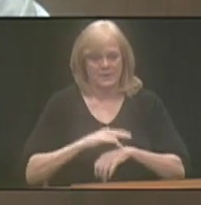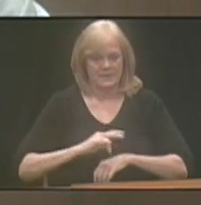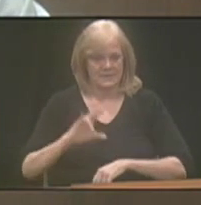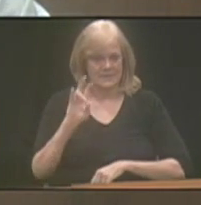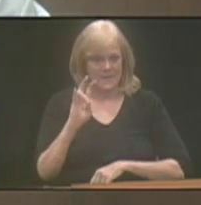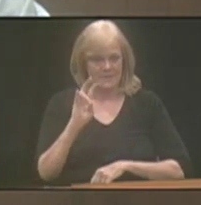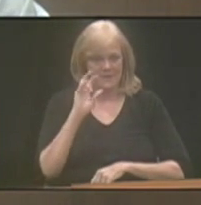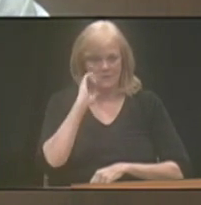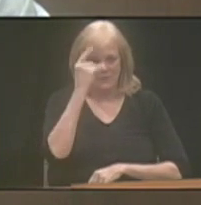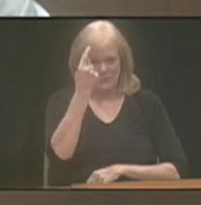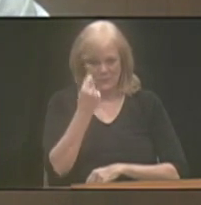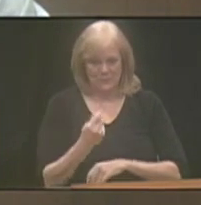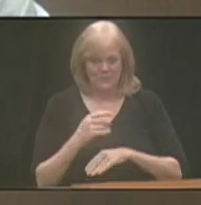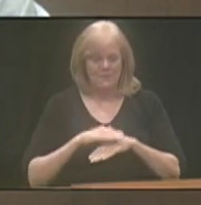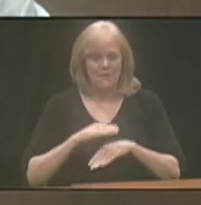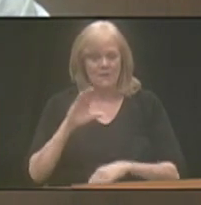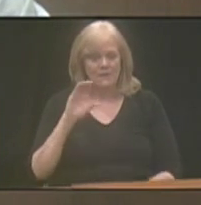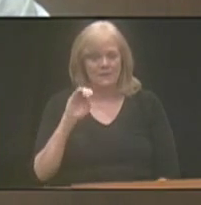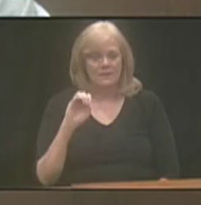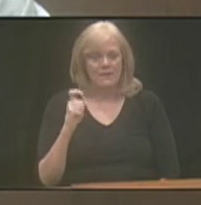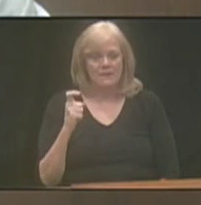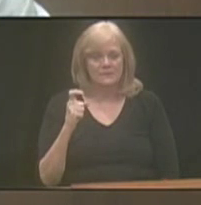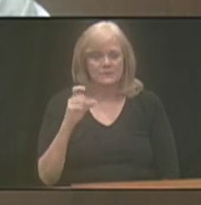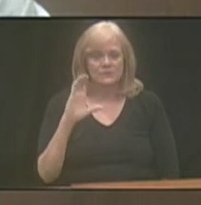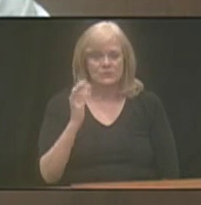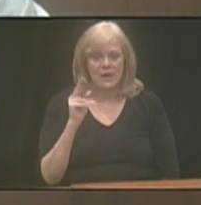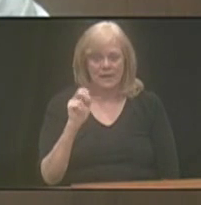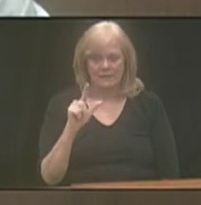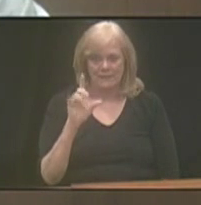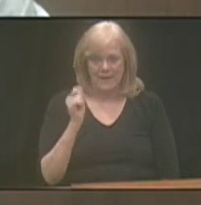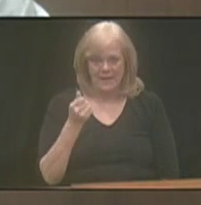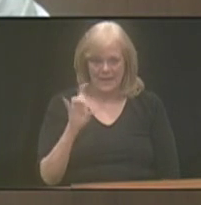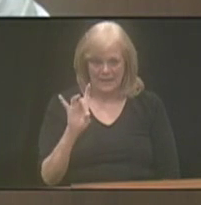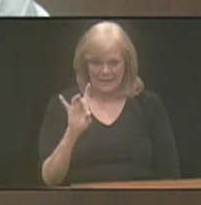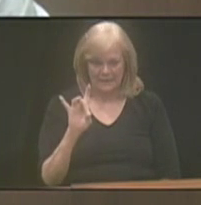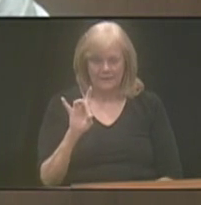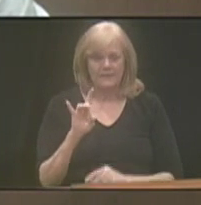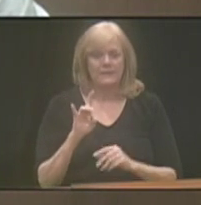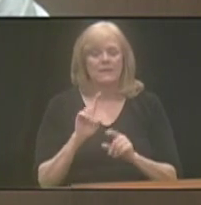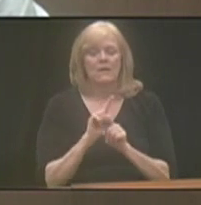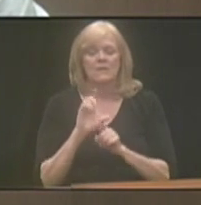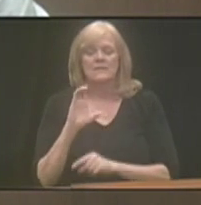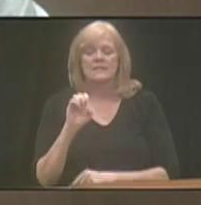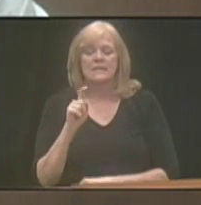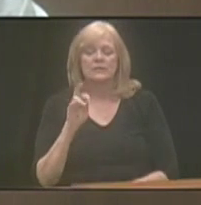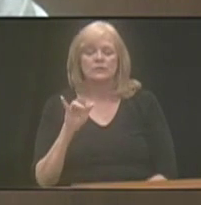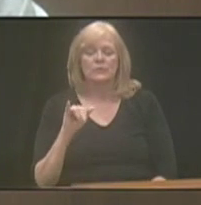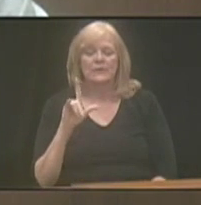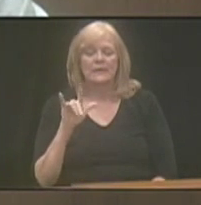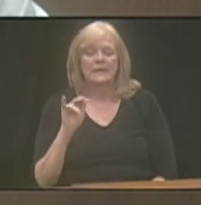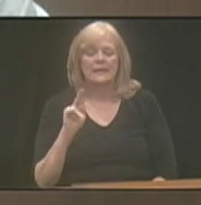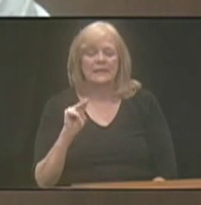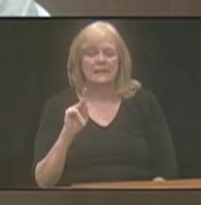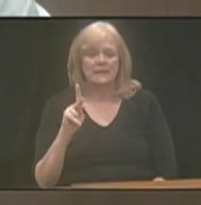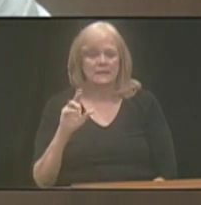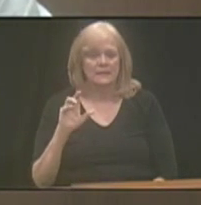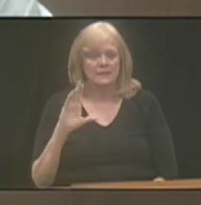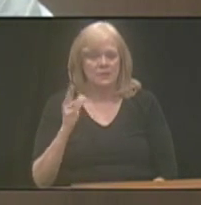7 o'clock every Tuesday on Cox Channel 18 as well as CenturyLink Channel 69.